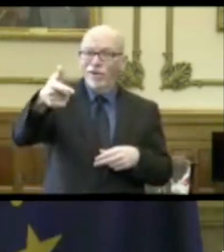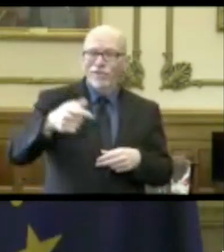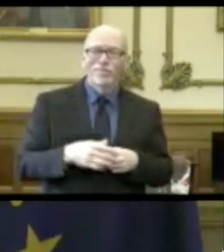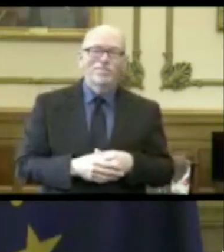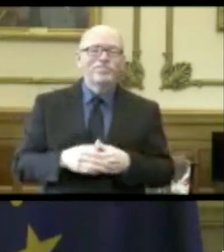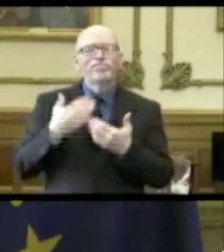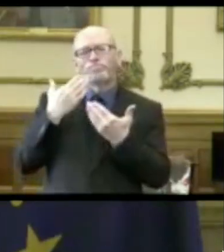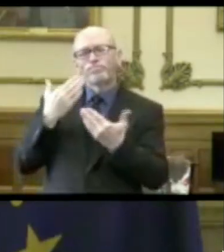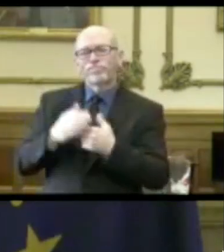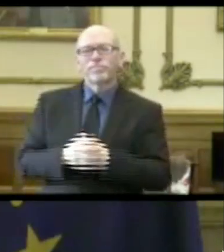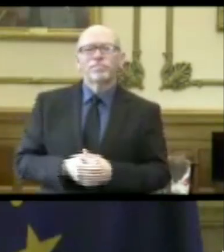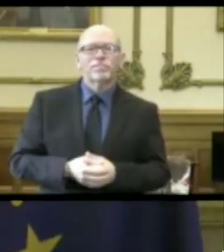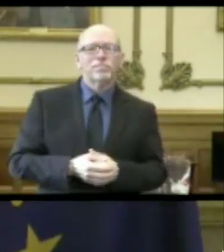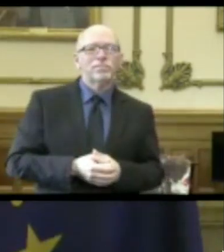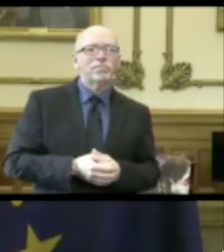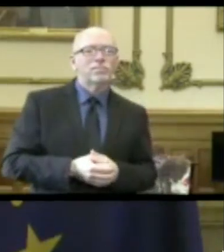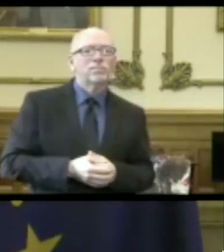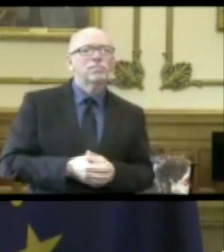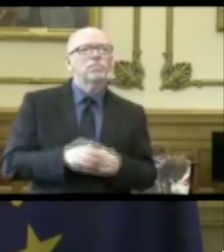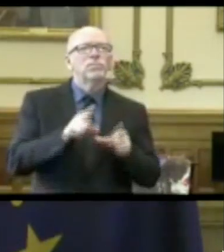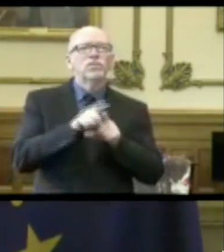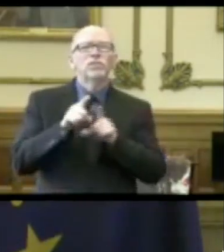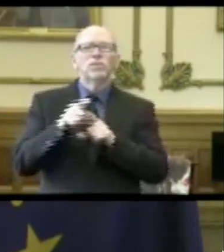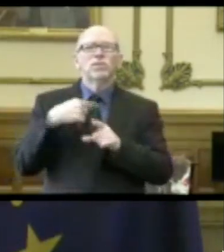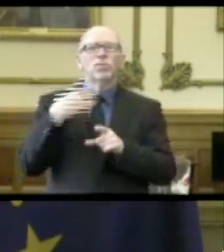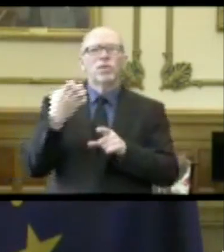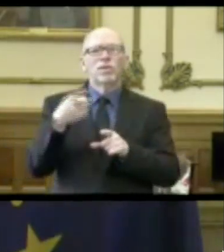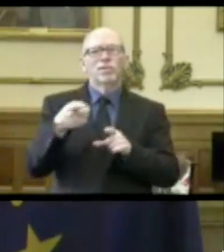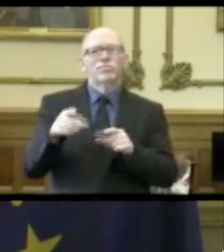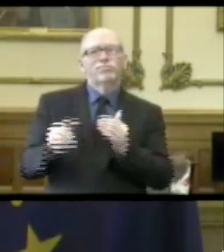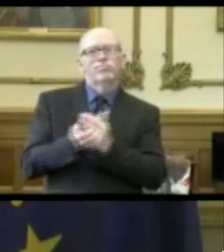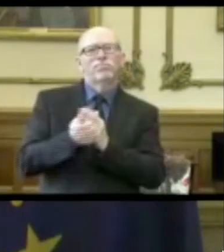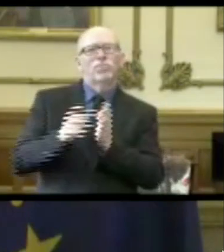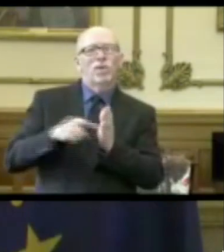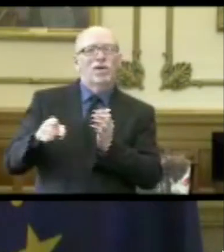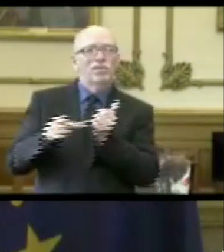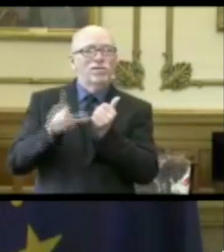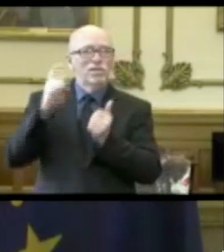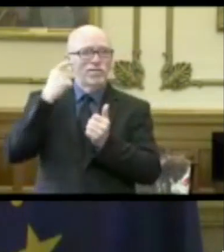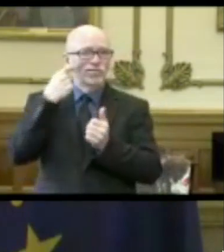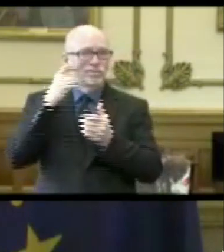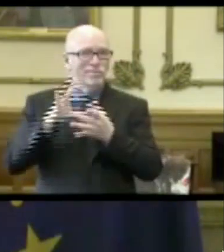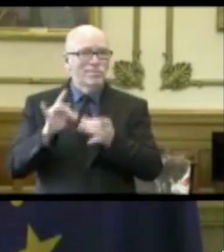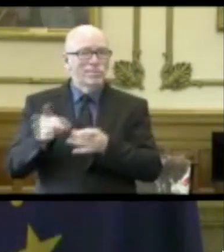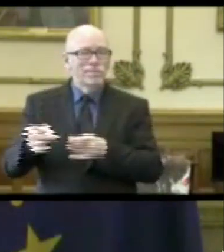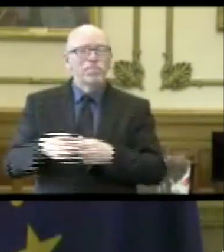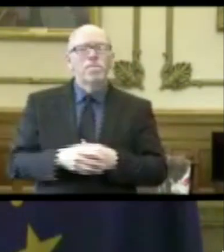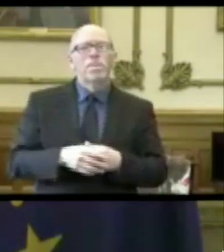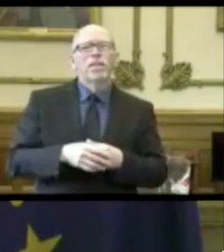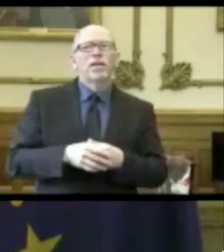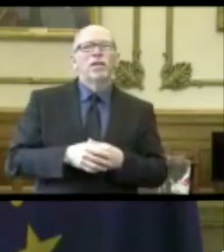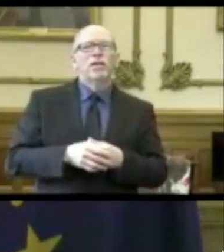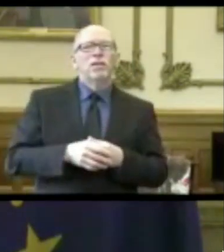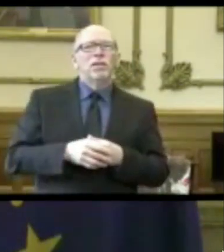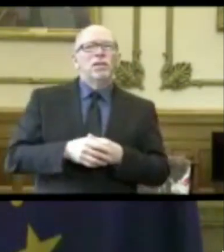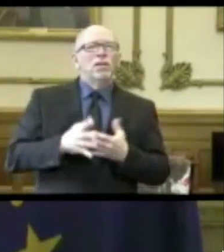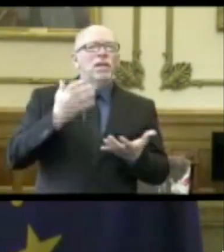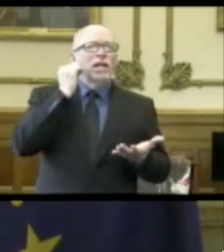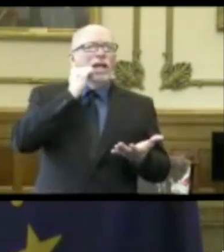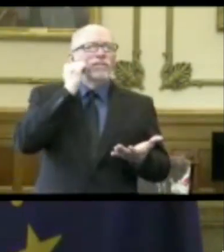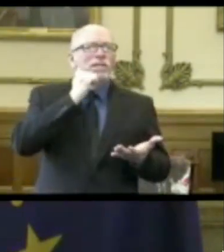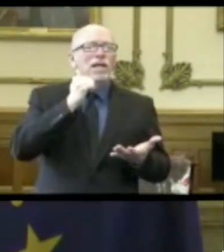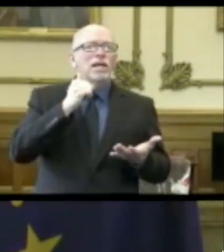Thank you. Also, just to dovetail on what the lieutenant governor just talked about, I mean, every day